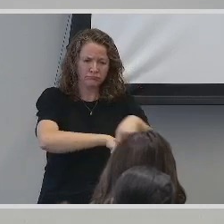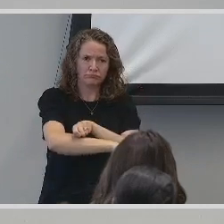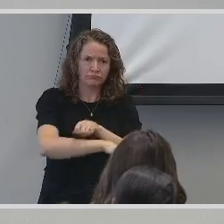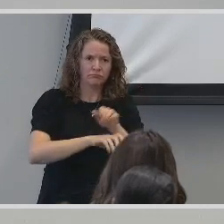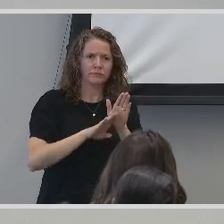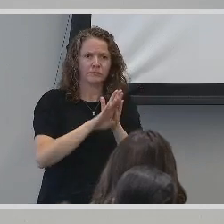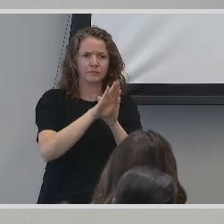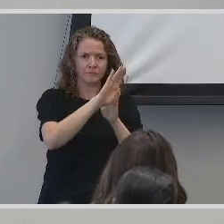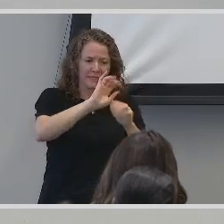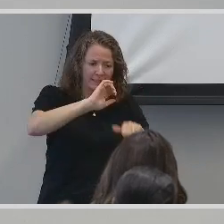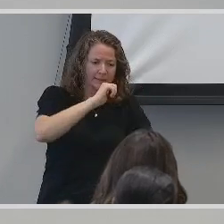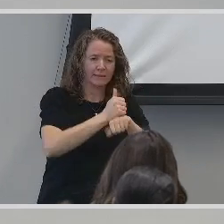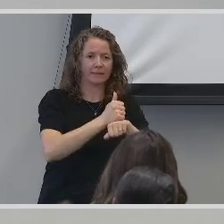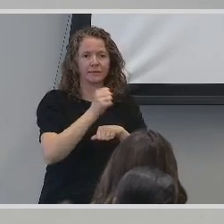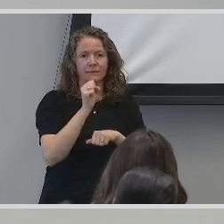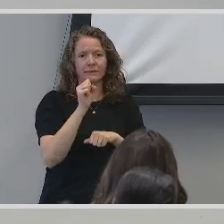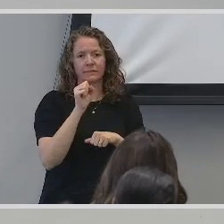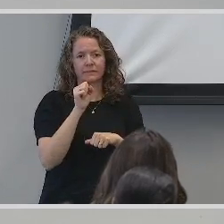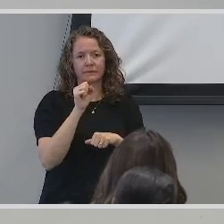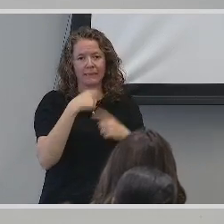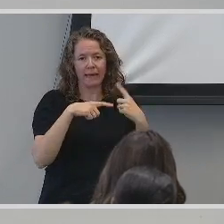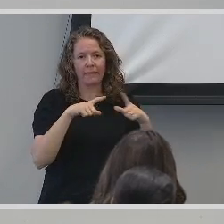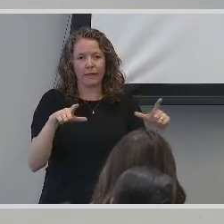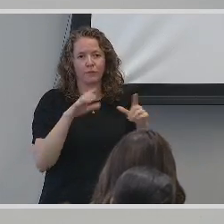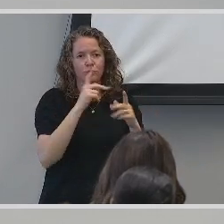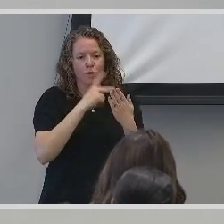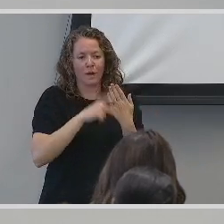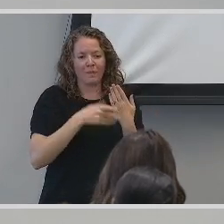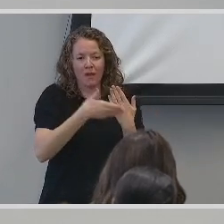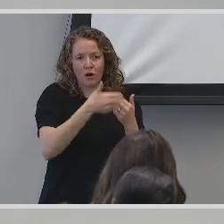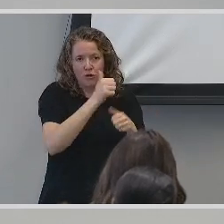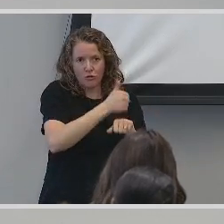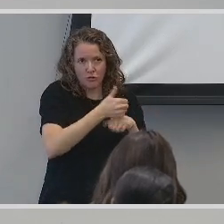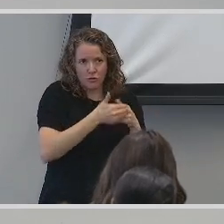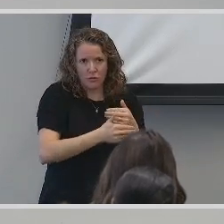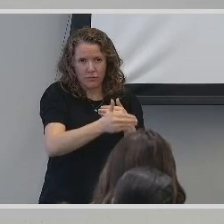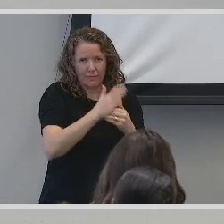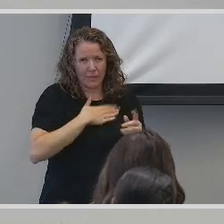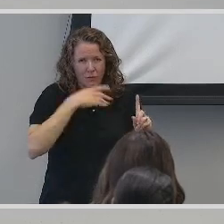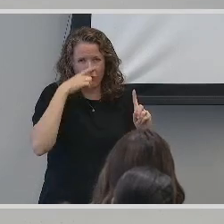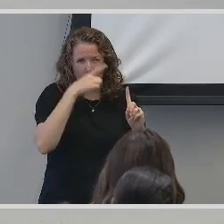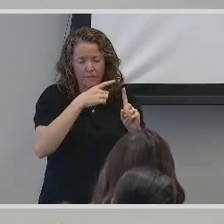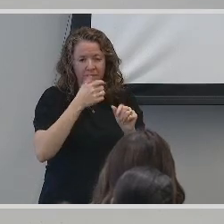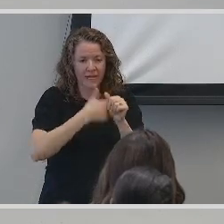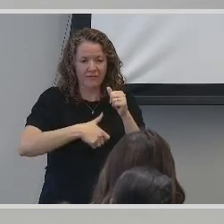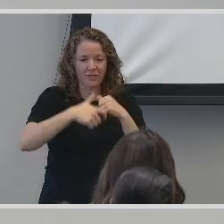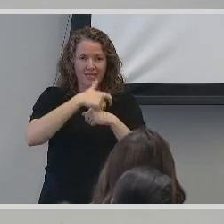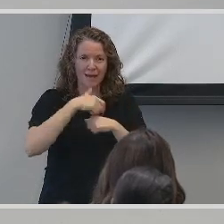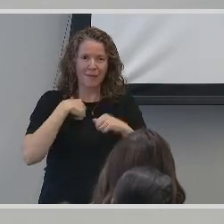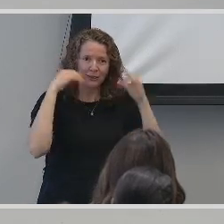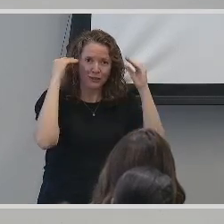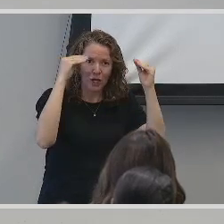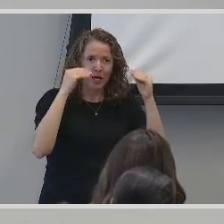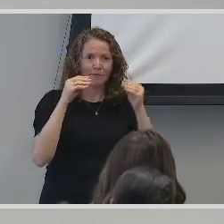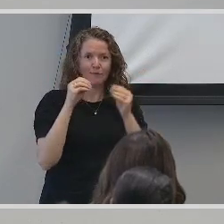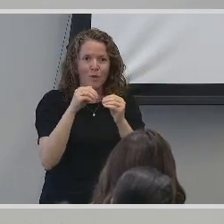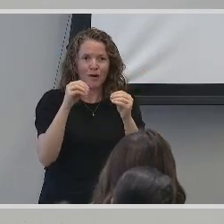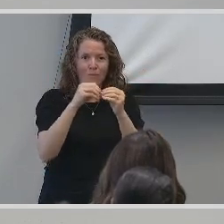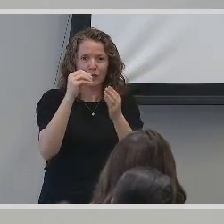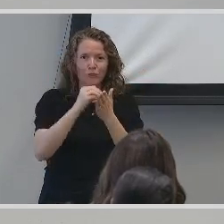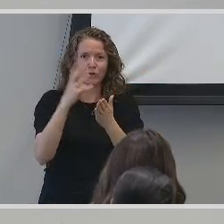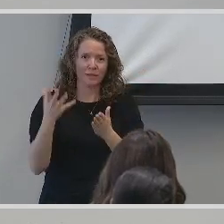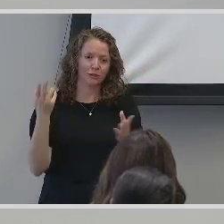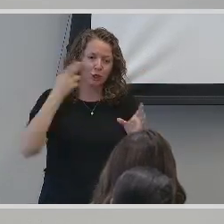eventually establishing a sign language program. Each time that I taught the sign language course, the request to join my course grew every